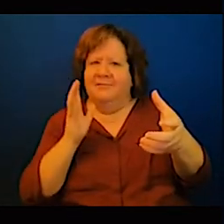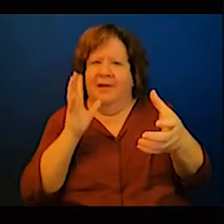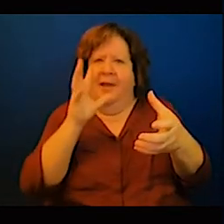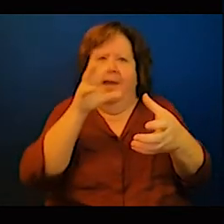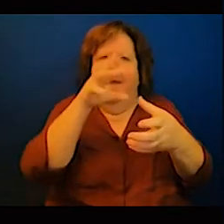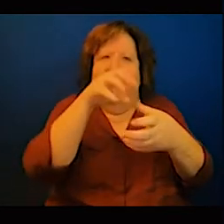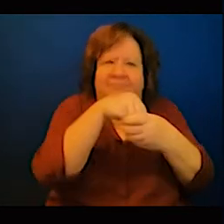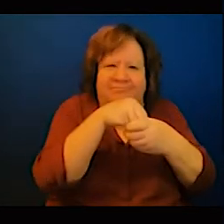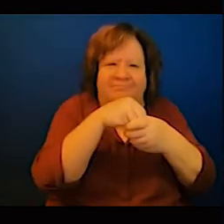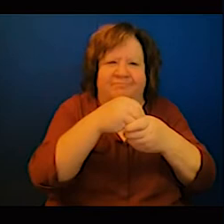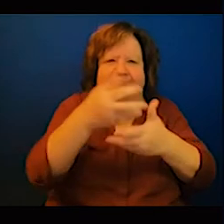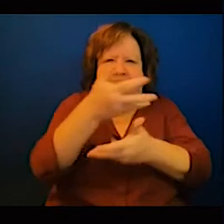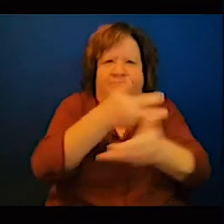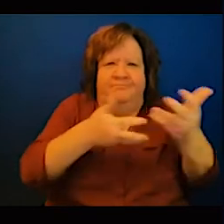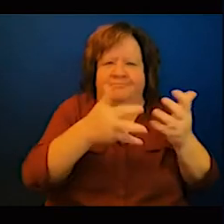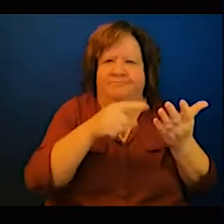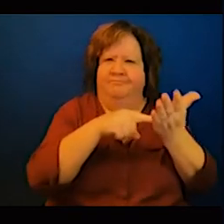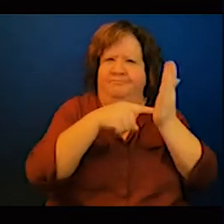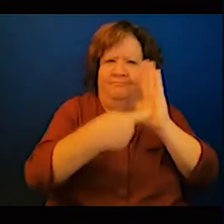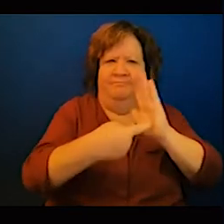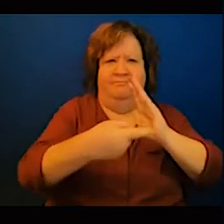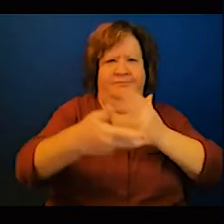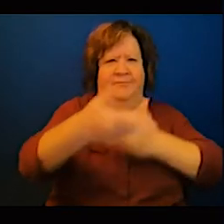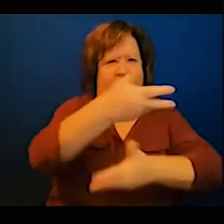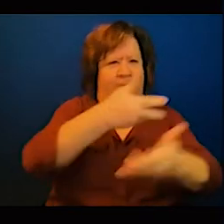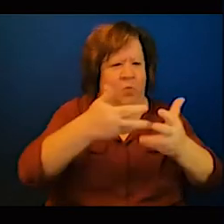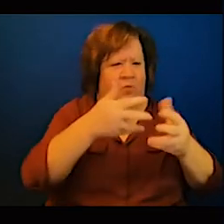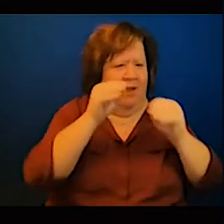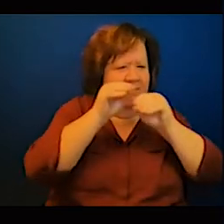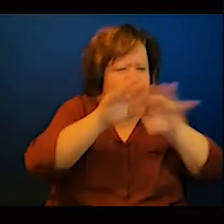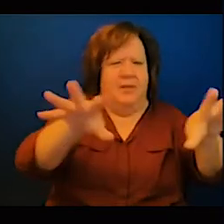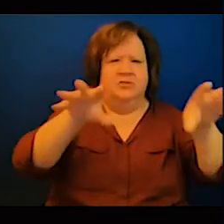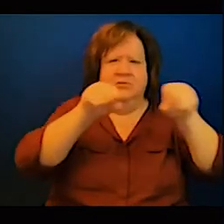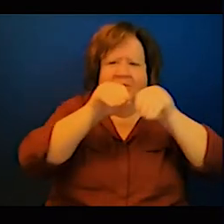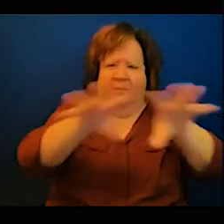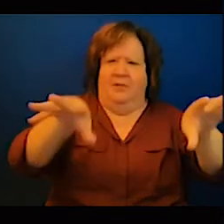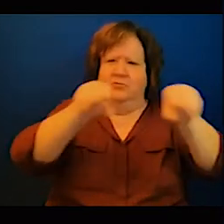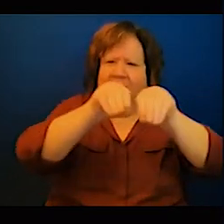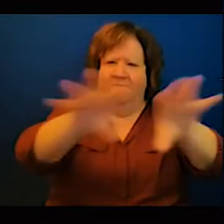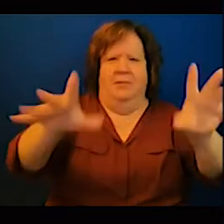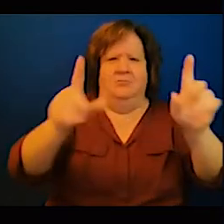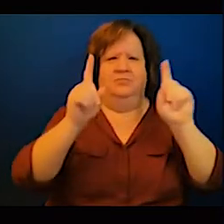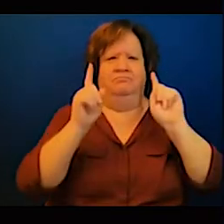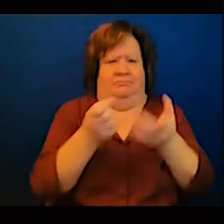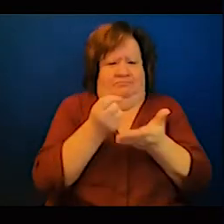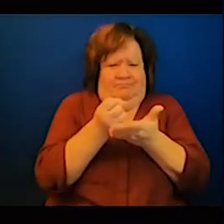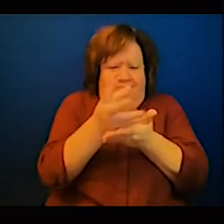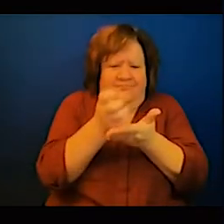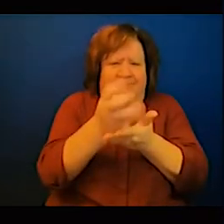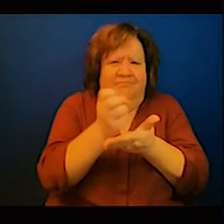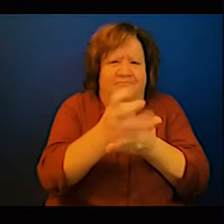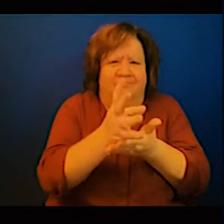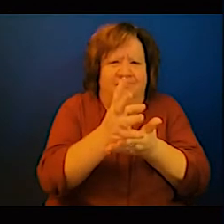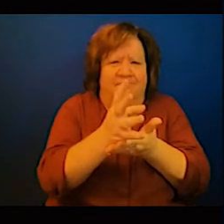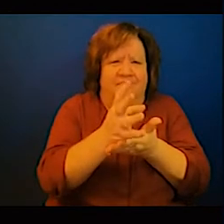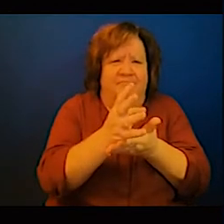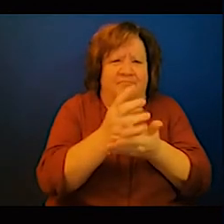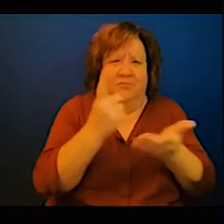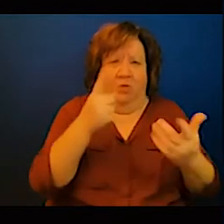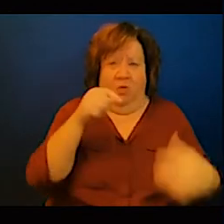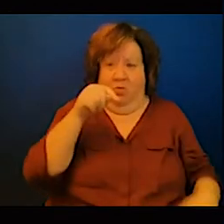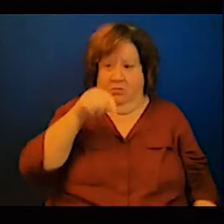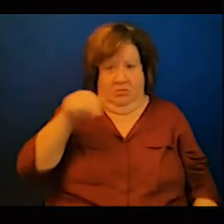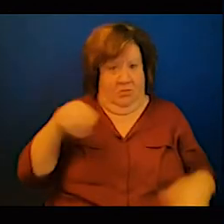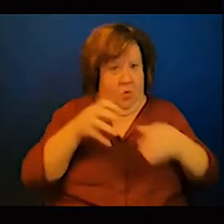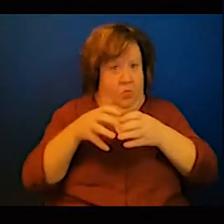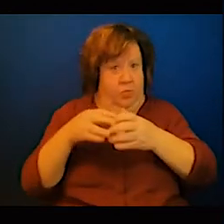takes me to the question colleagues raised of the absorption which is very very important the absorption capacity we